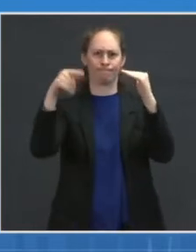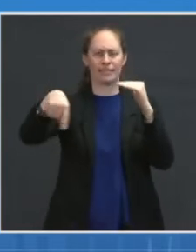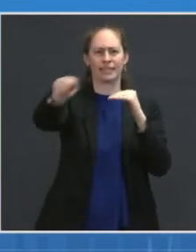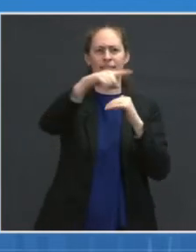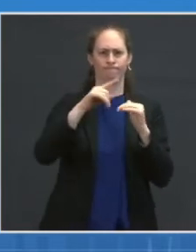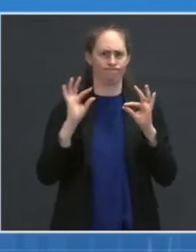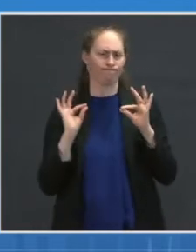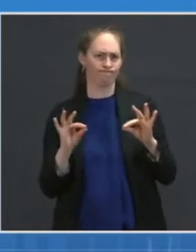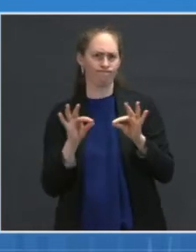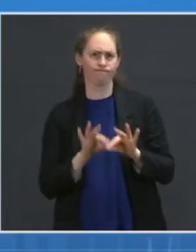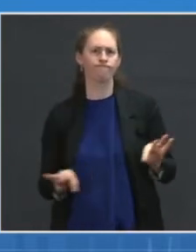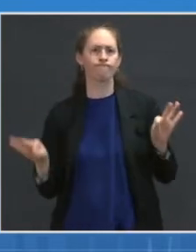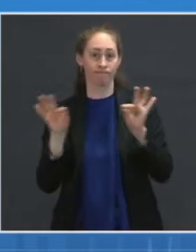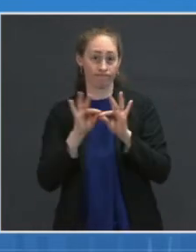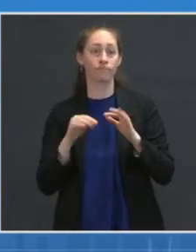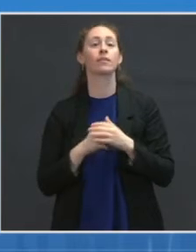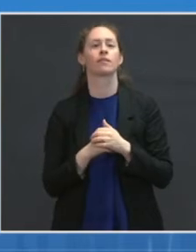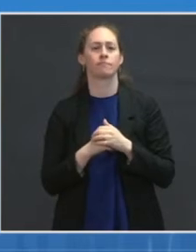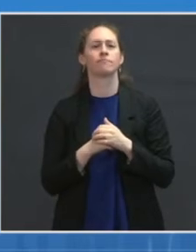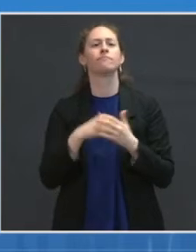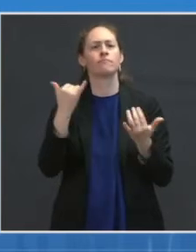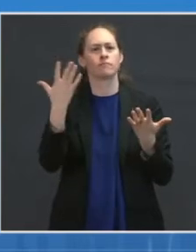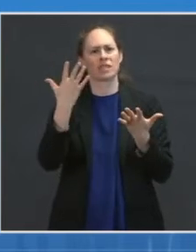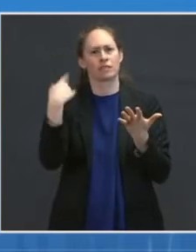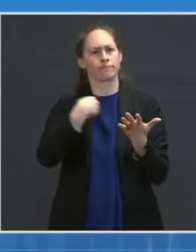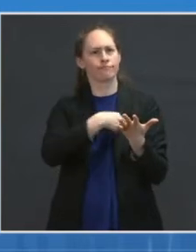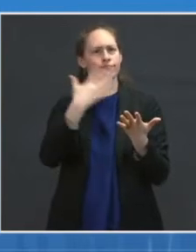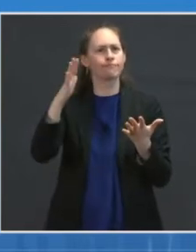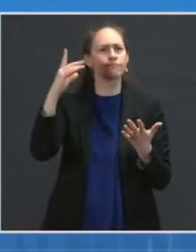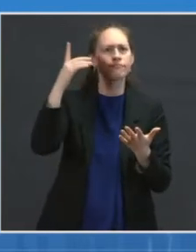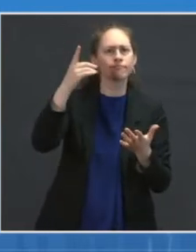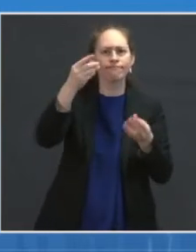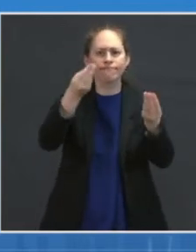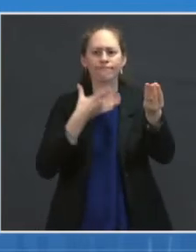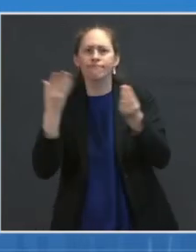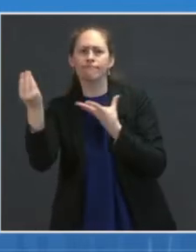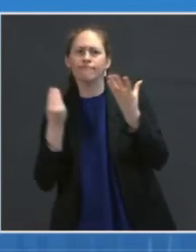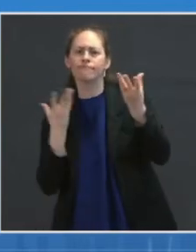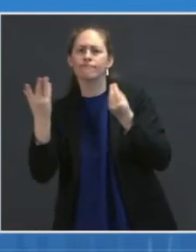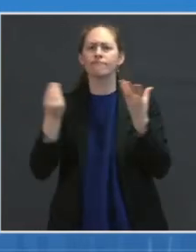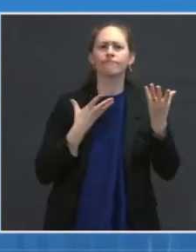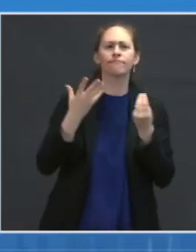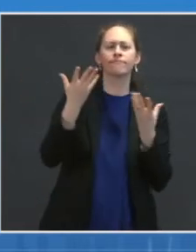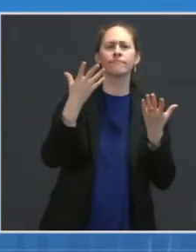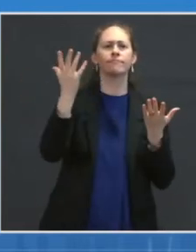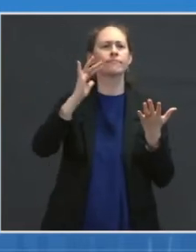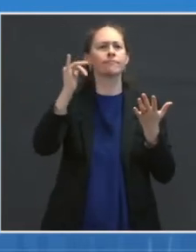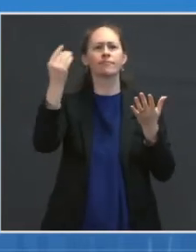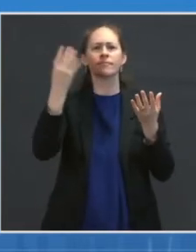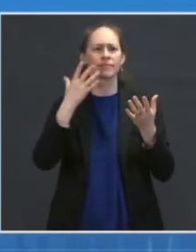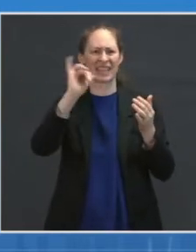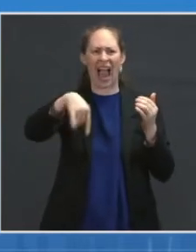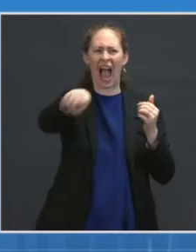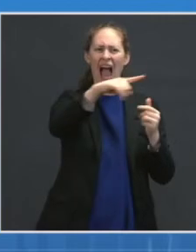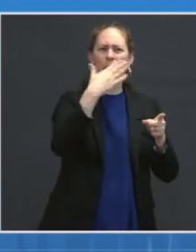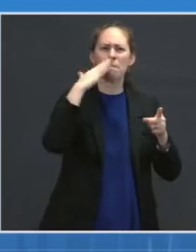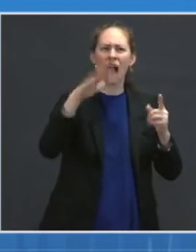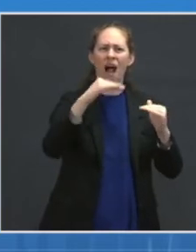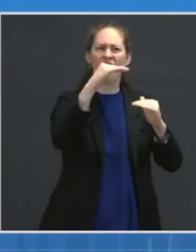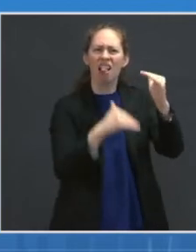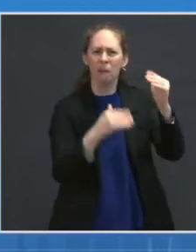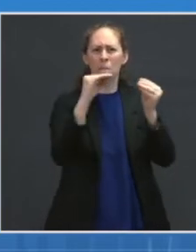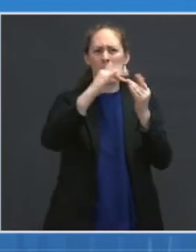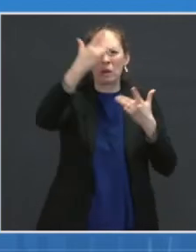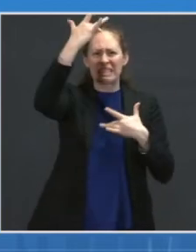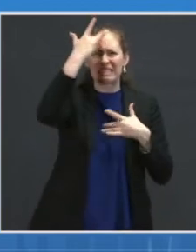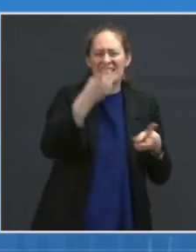The federal government will be deploying teams immediately to work hand-in-hand with state and local jurisdictions to get